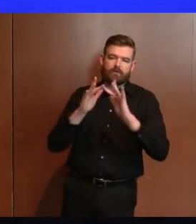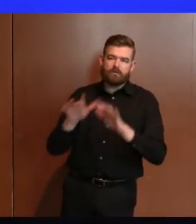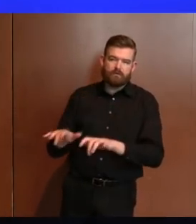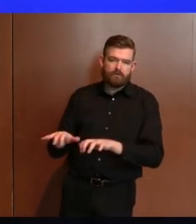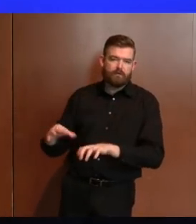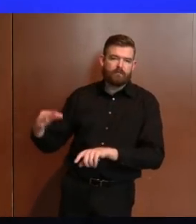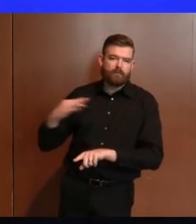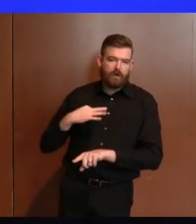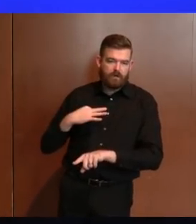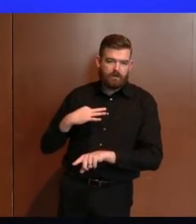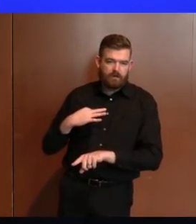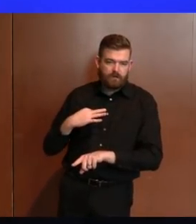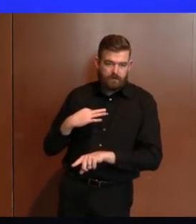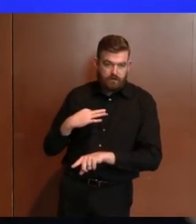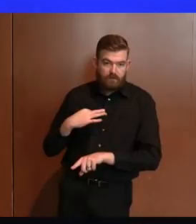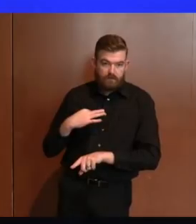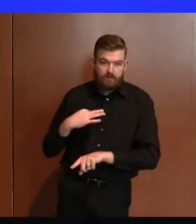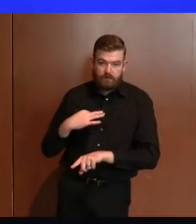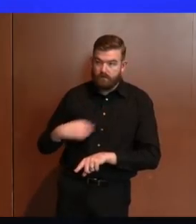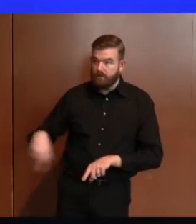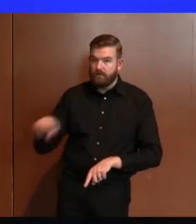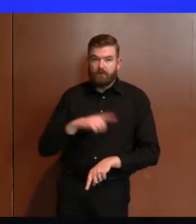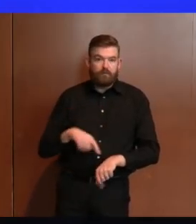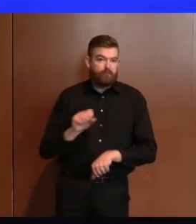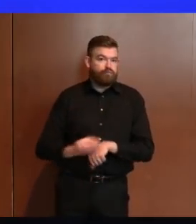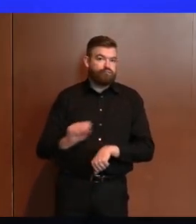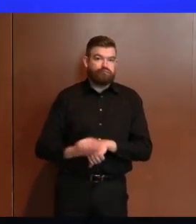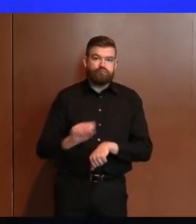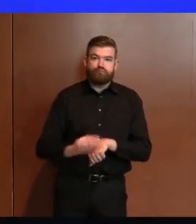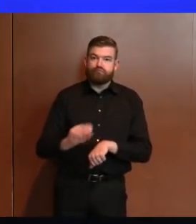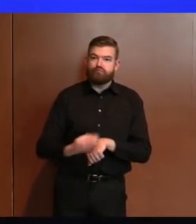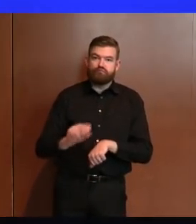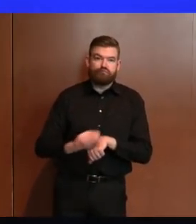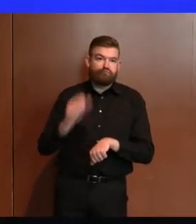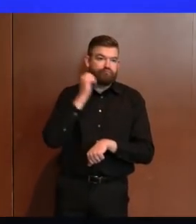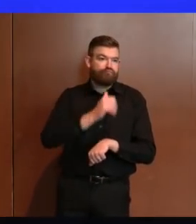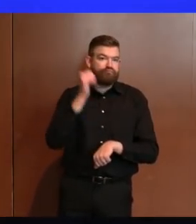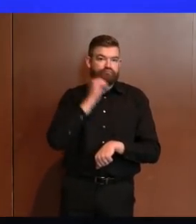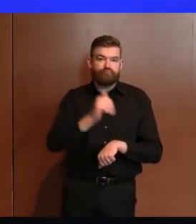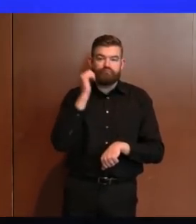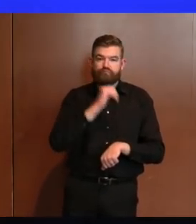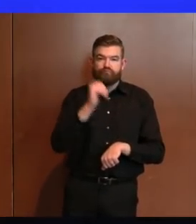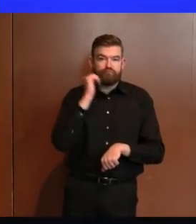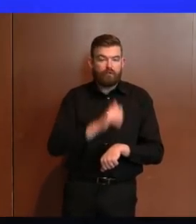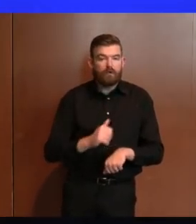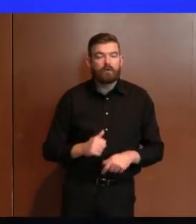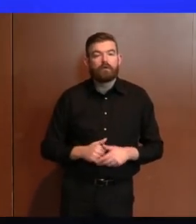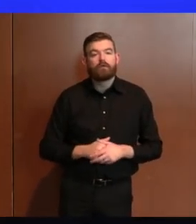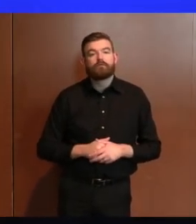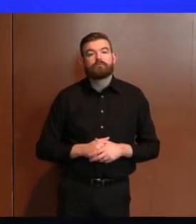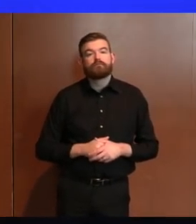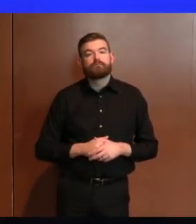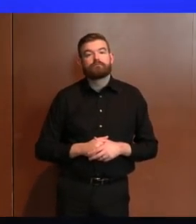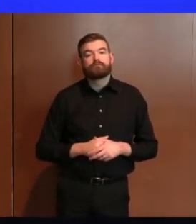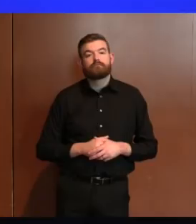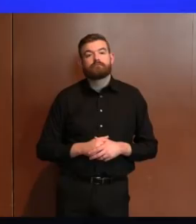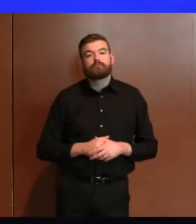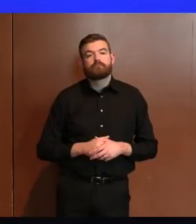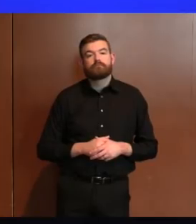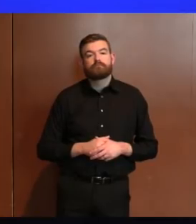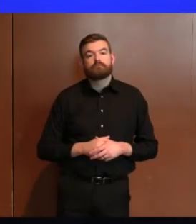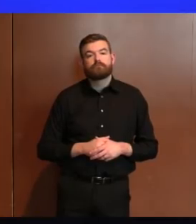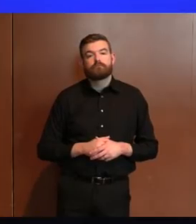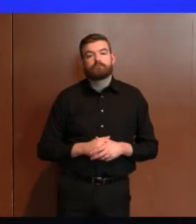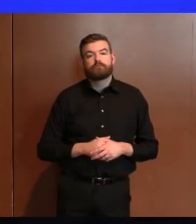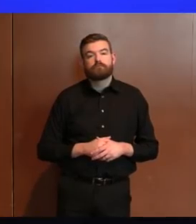claims along that need an agent's review. The number of new unemployment claims moving through without issue is about 50%, which is